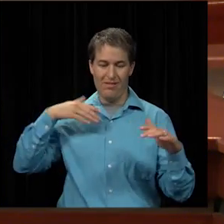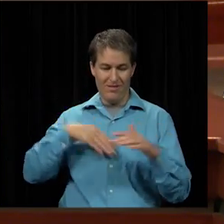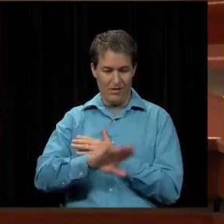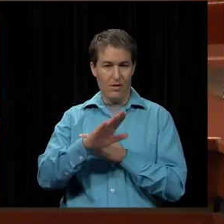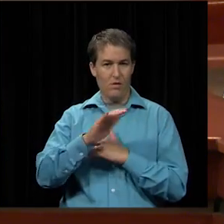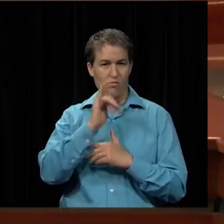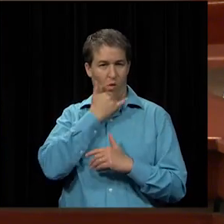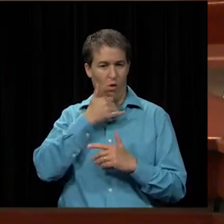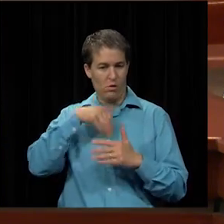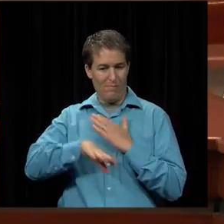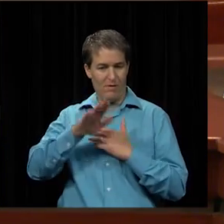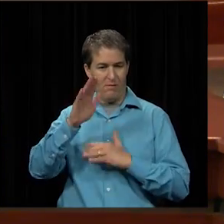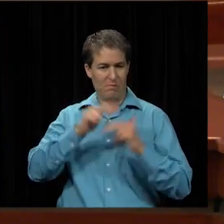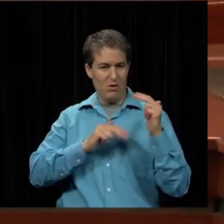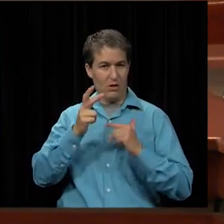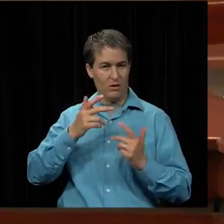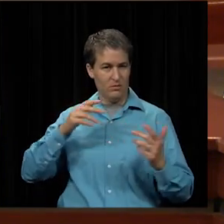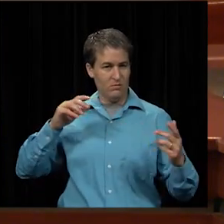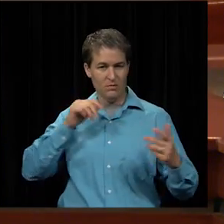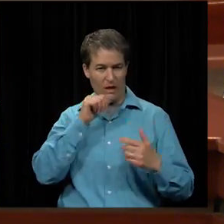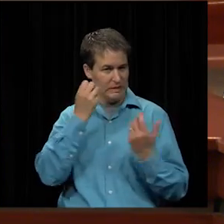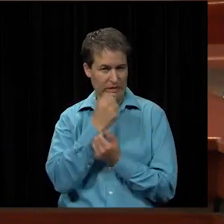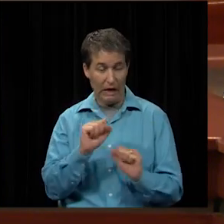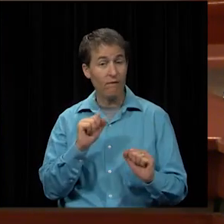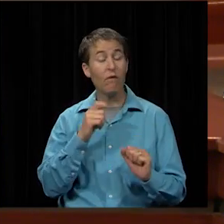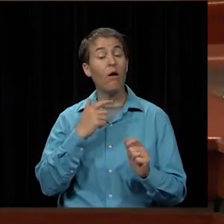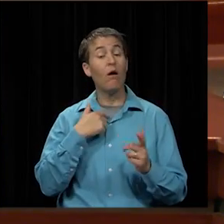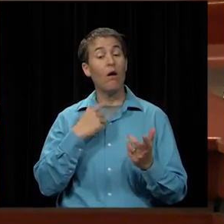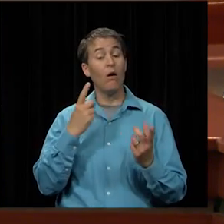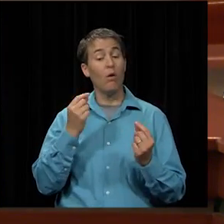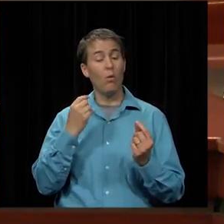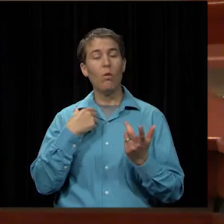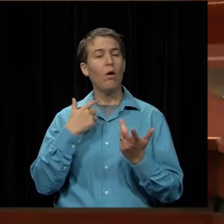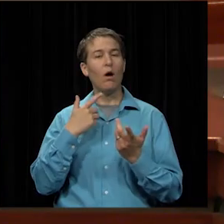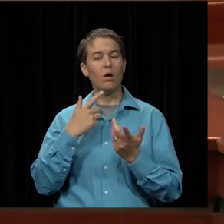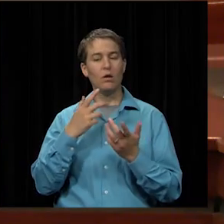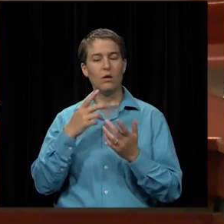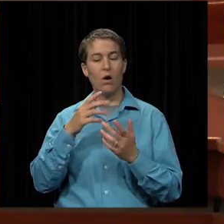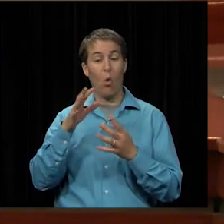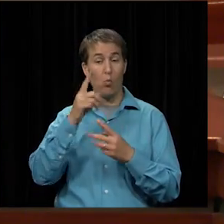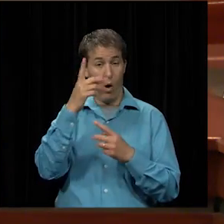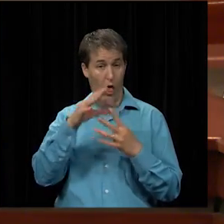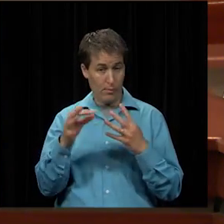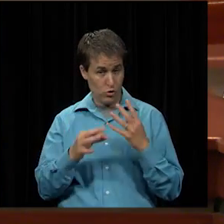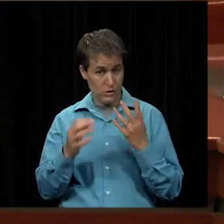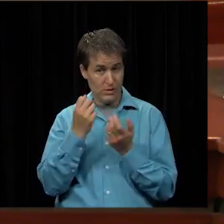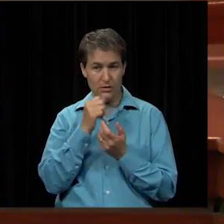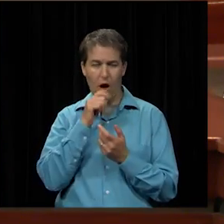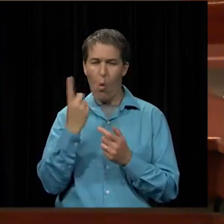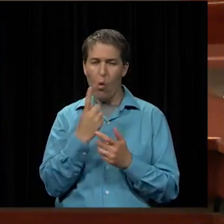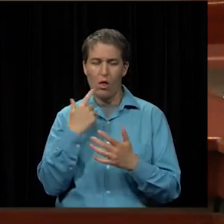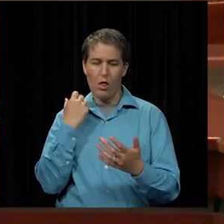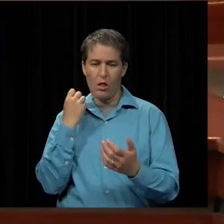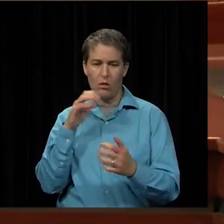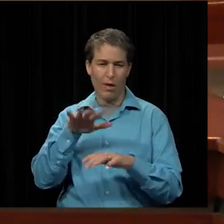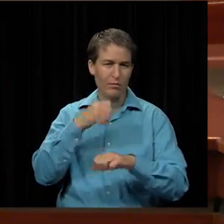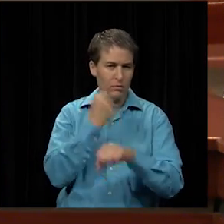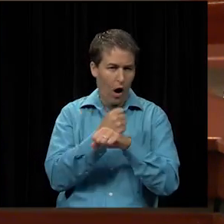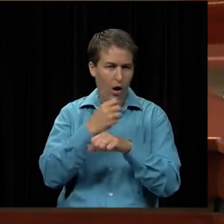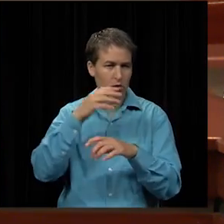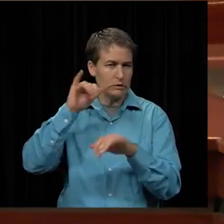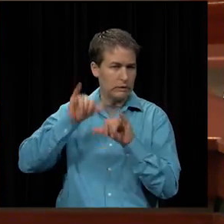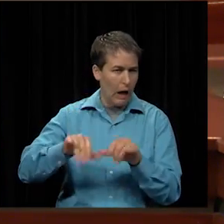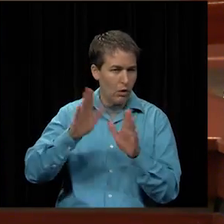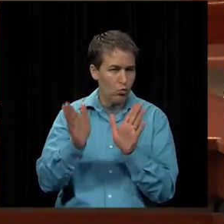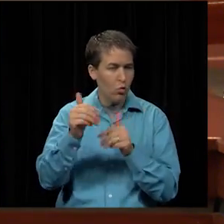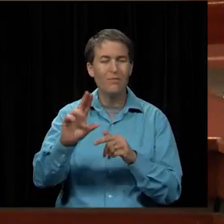in the process if we were to have somebody that's an intruder in our building it is an option that we could safely escape and so one of those ways